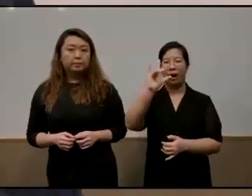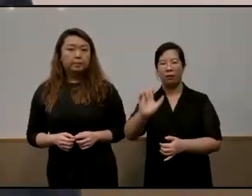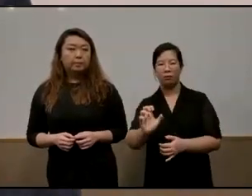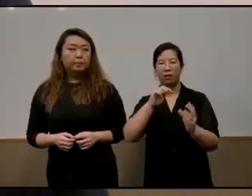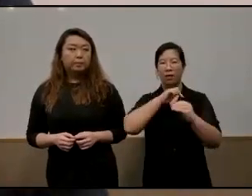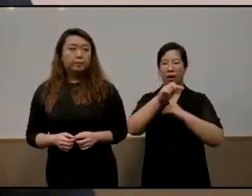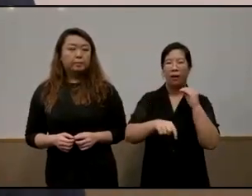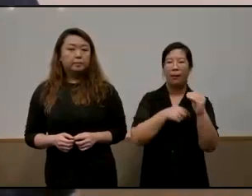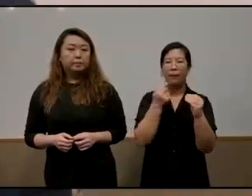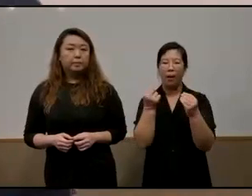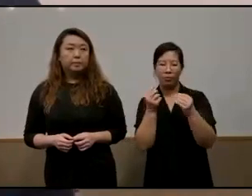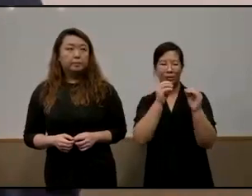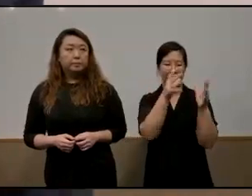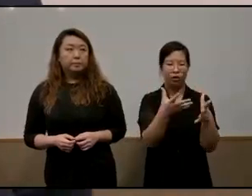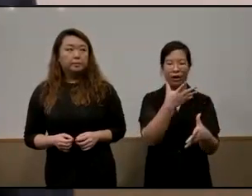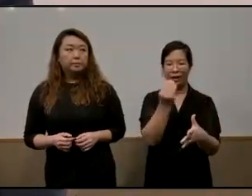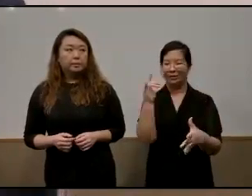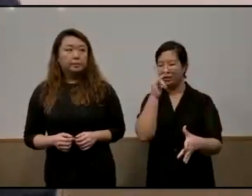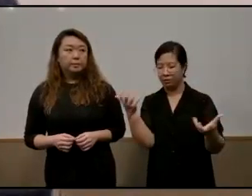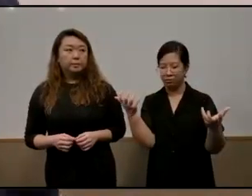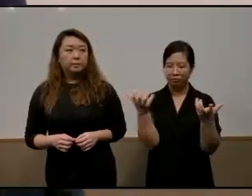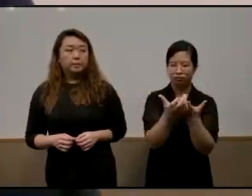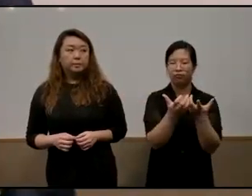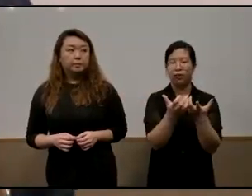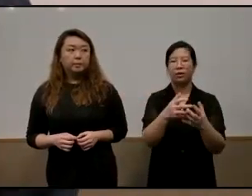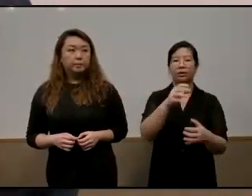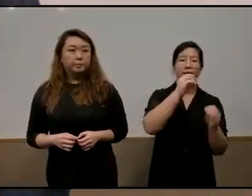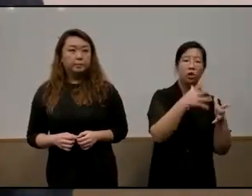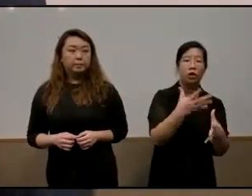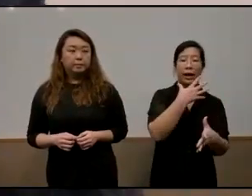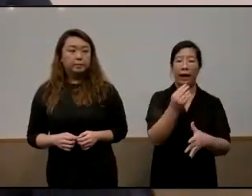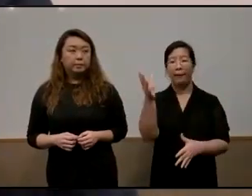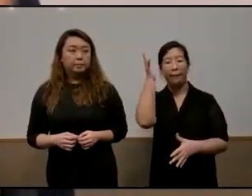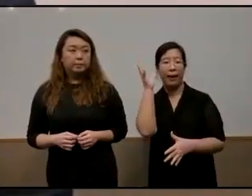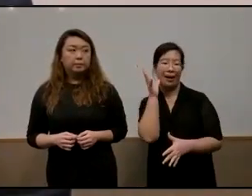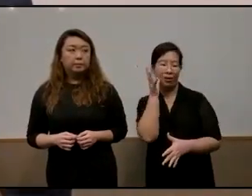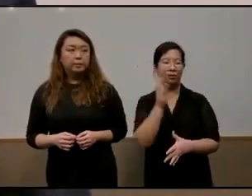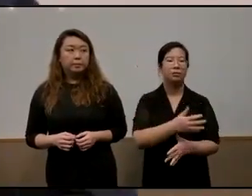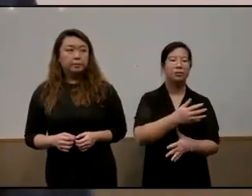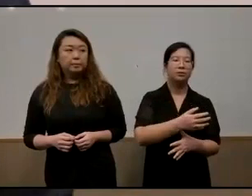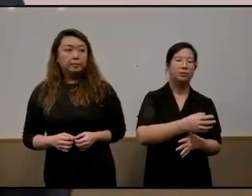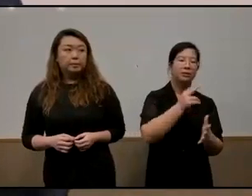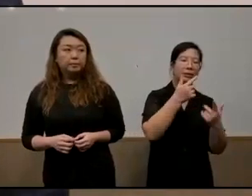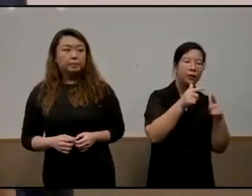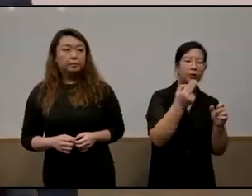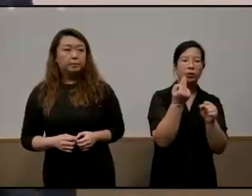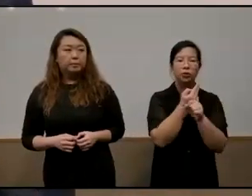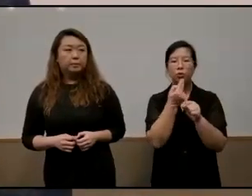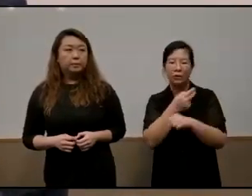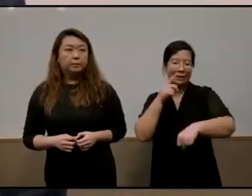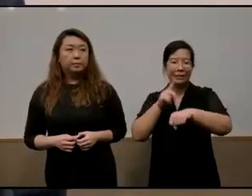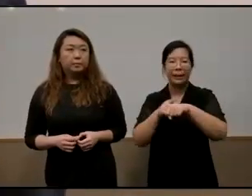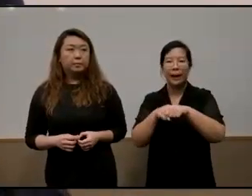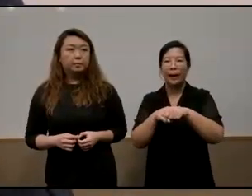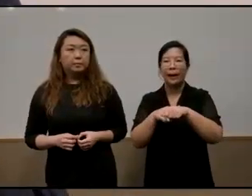interface between the teacher and the child the teacher and the parent the language used the the sincerity the time spent uh